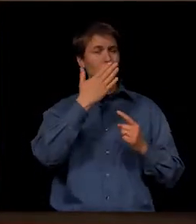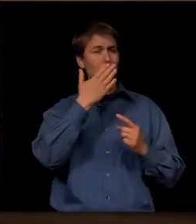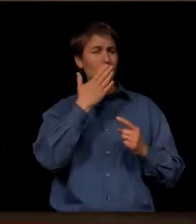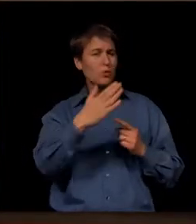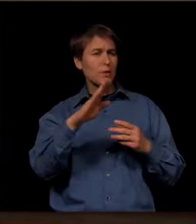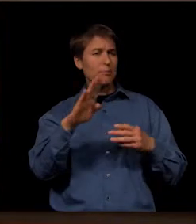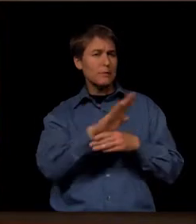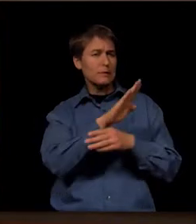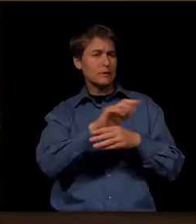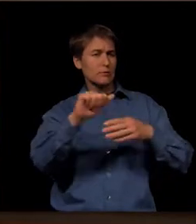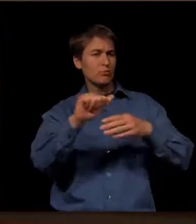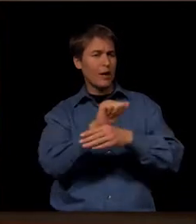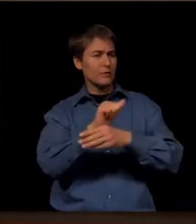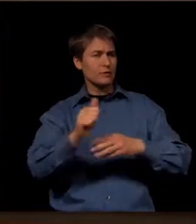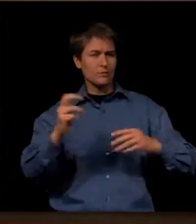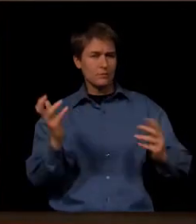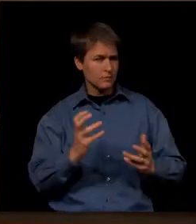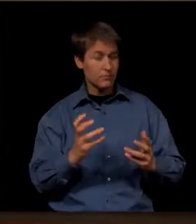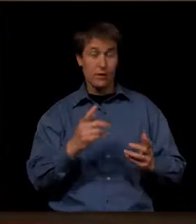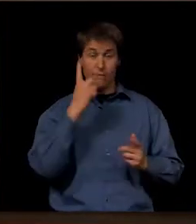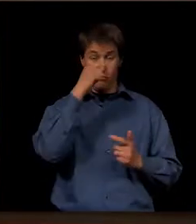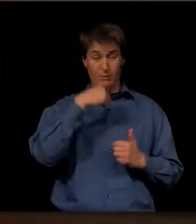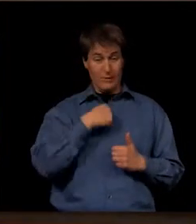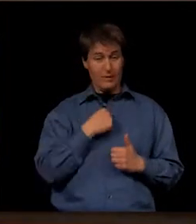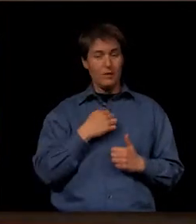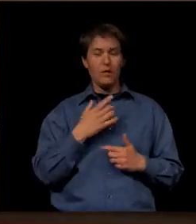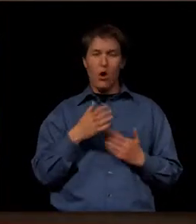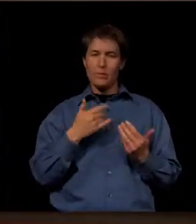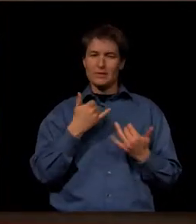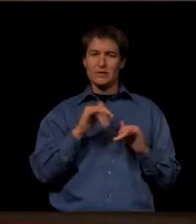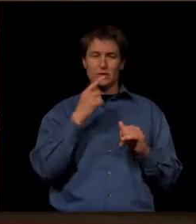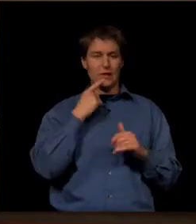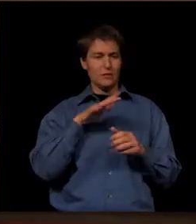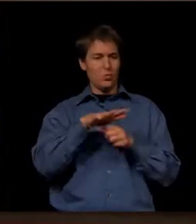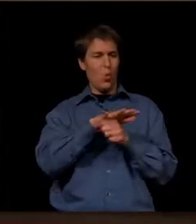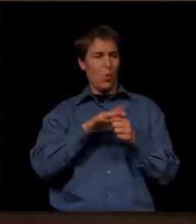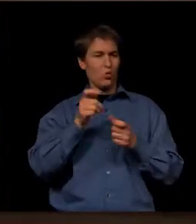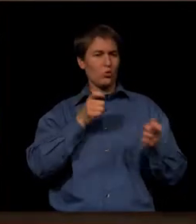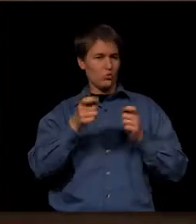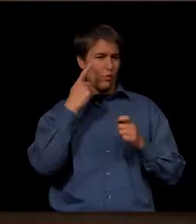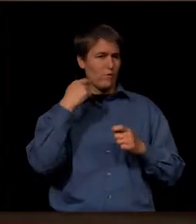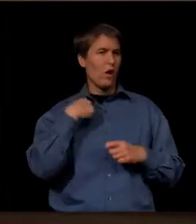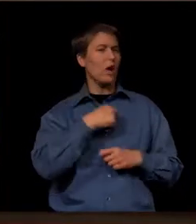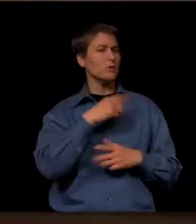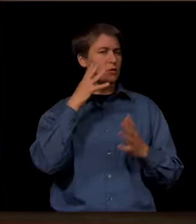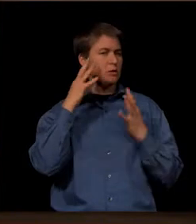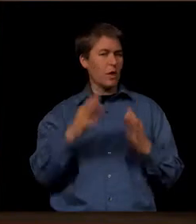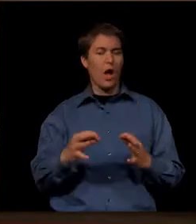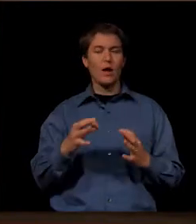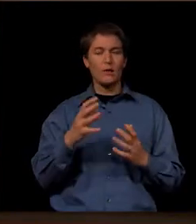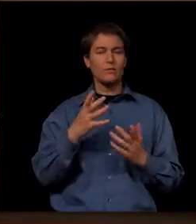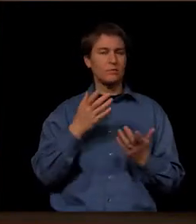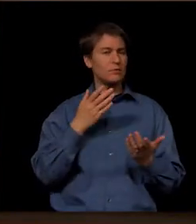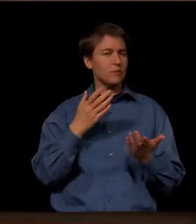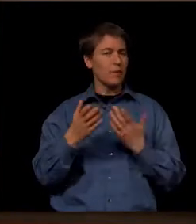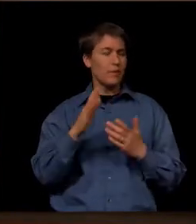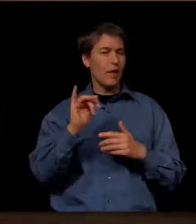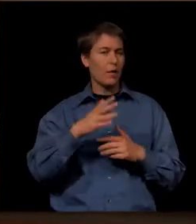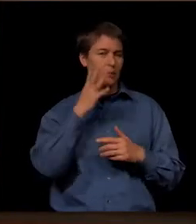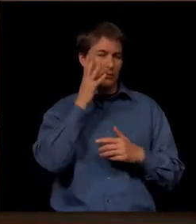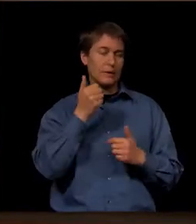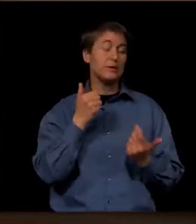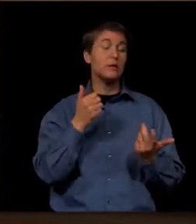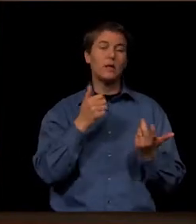business practices are. And to me, that almost still states it's a local control for us to determine what some of that might be. So anyway,